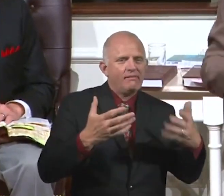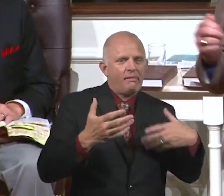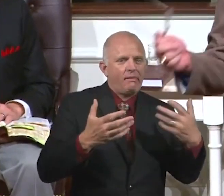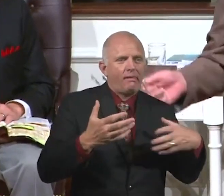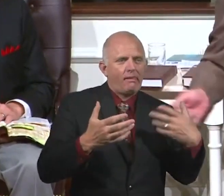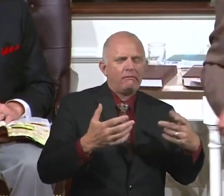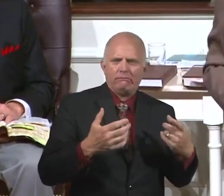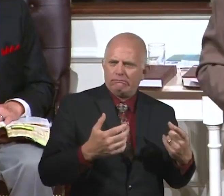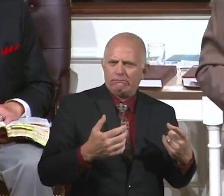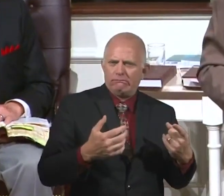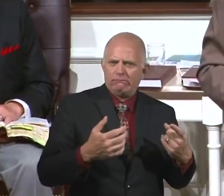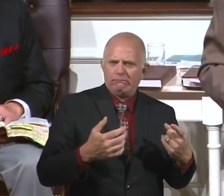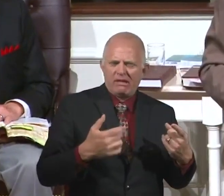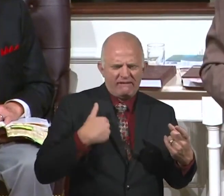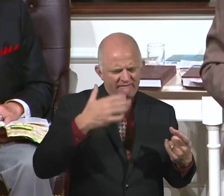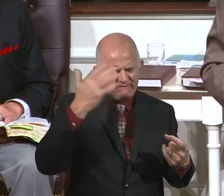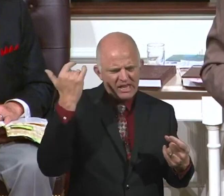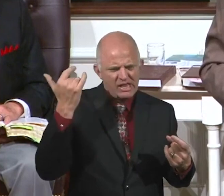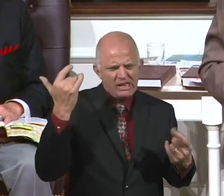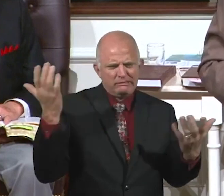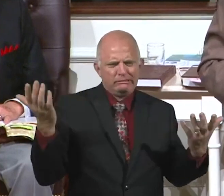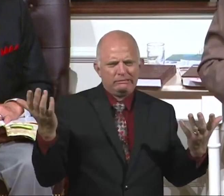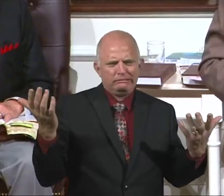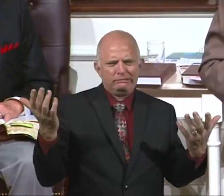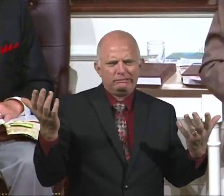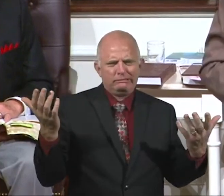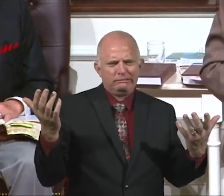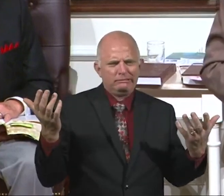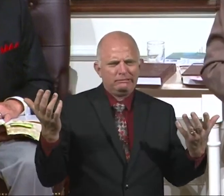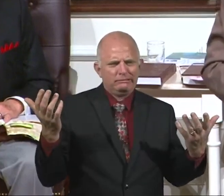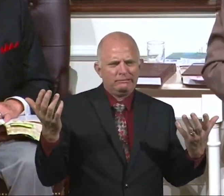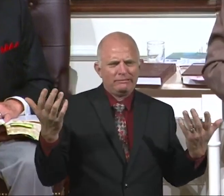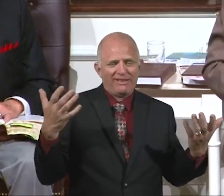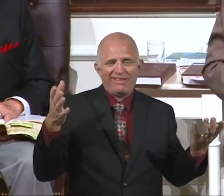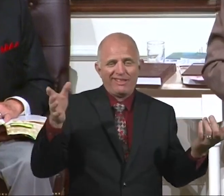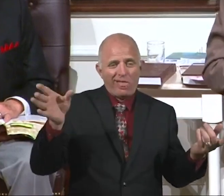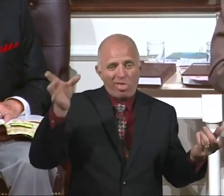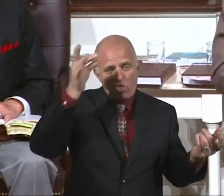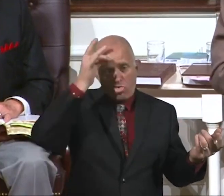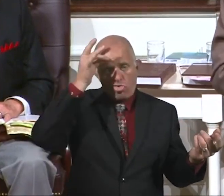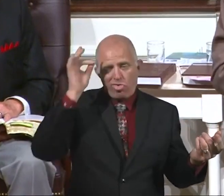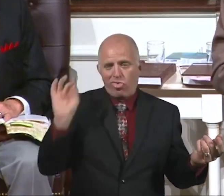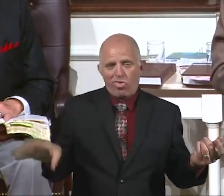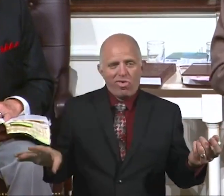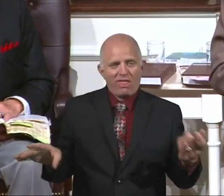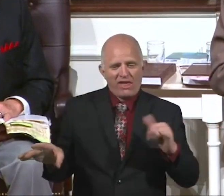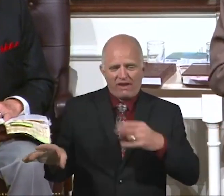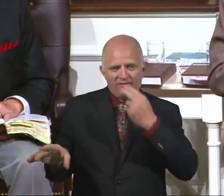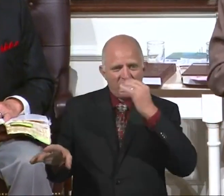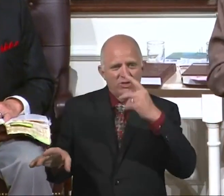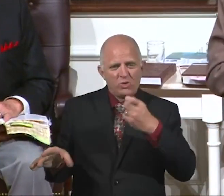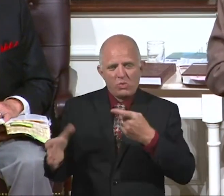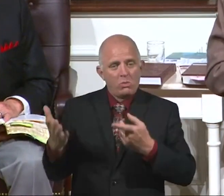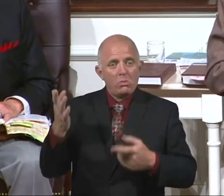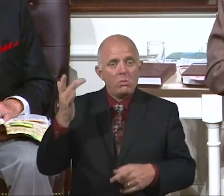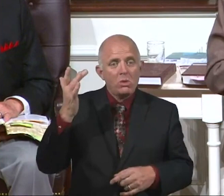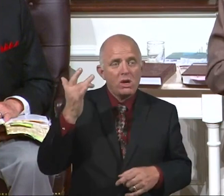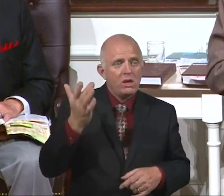If your life depended on you, can't remember it. You have forgotten that funny joke. Do you know why you forgot the joke?